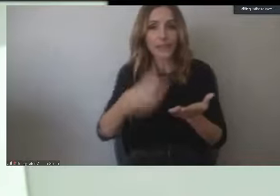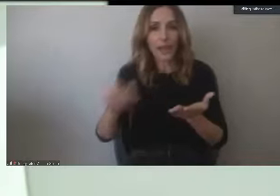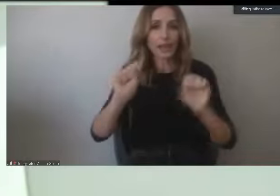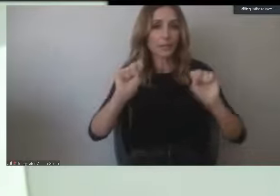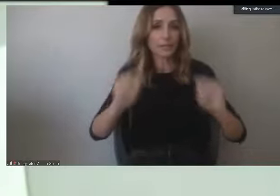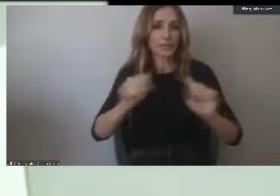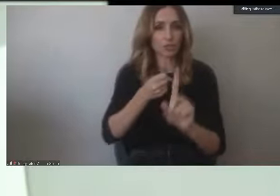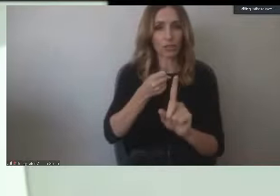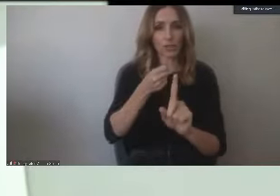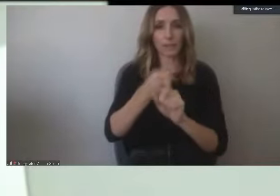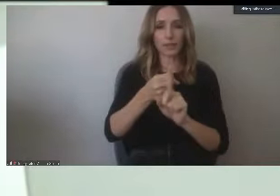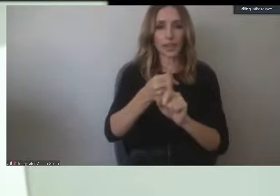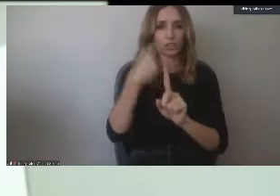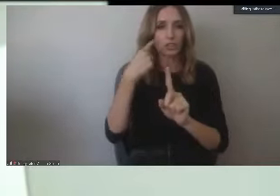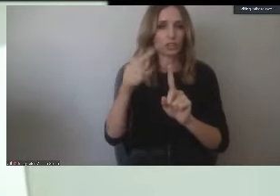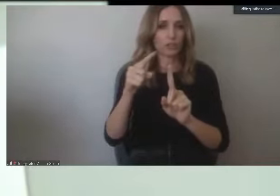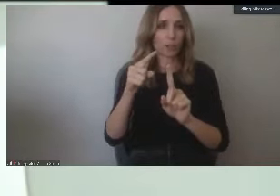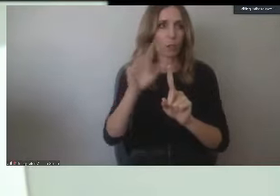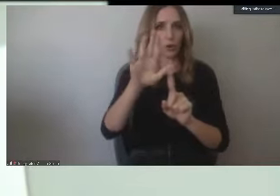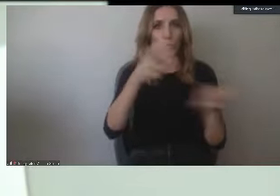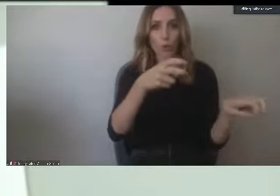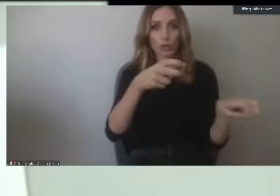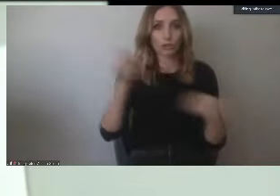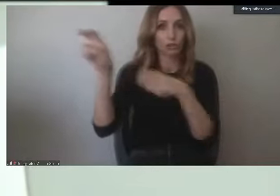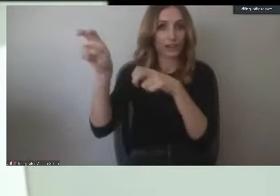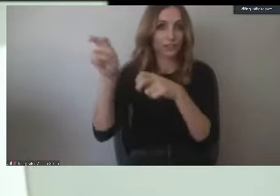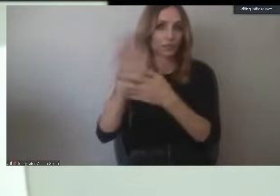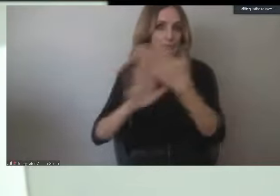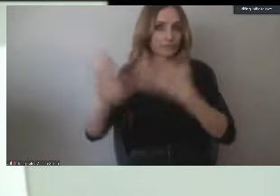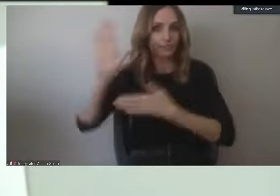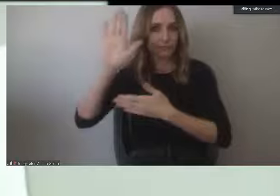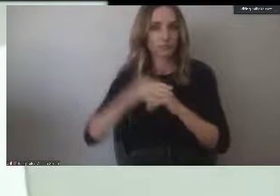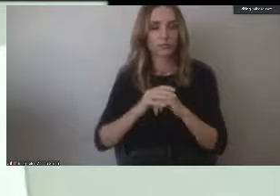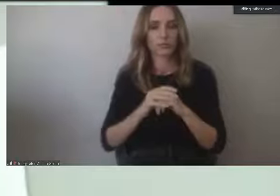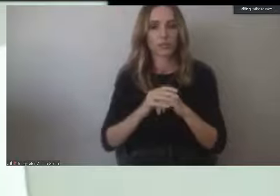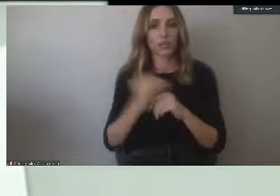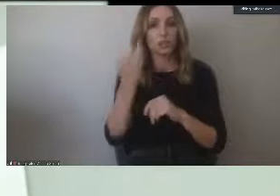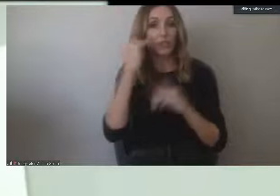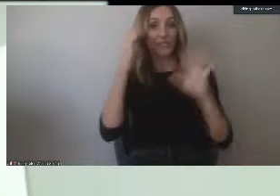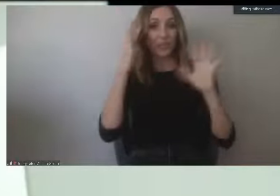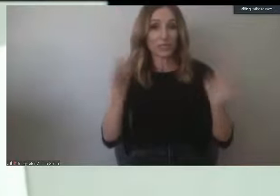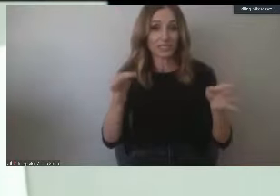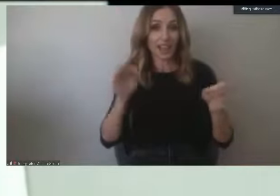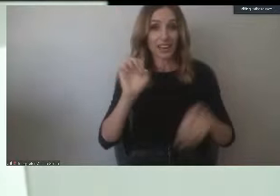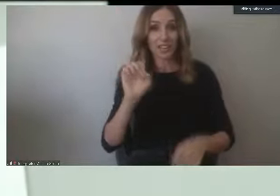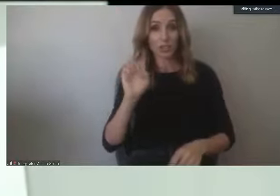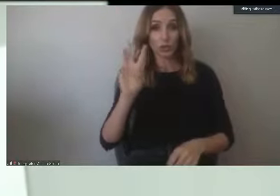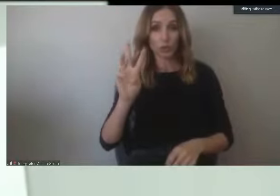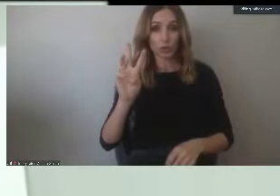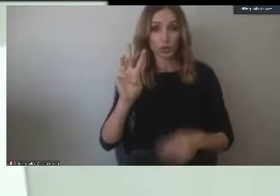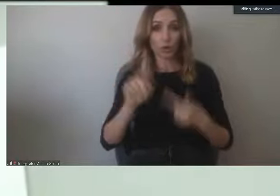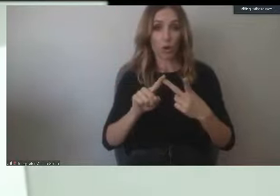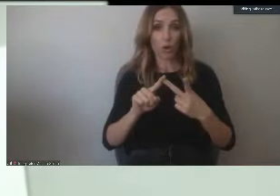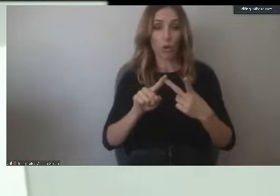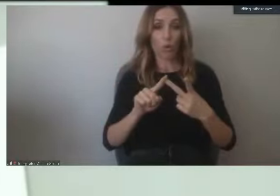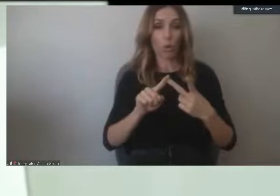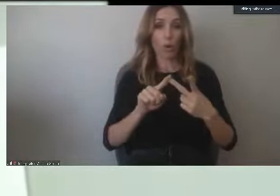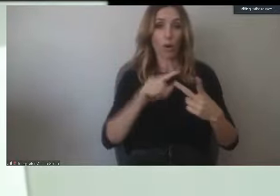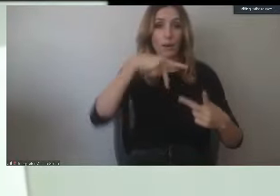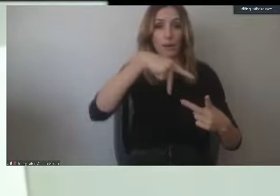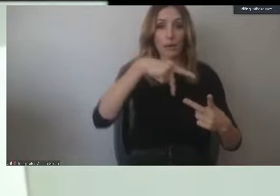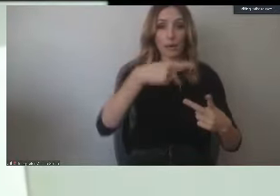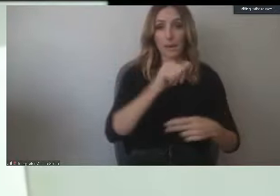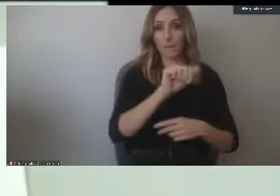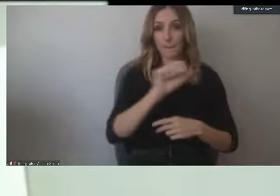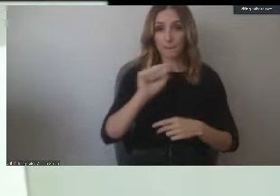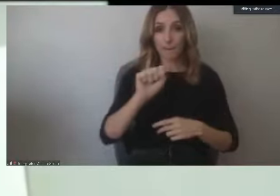for you and your transfer should you select to take an excuse withdrawal or a pass no pass option. So those are the counselors